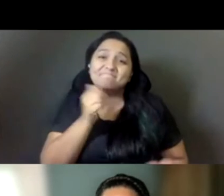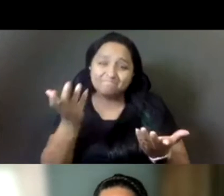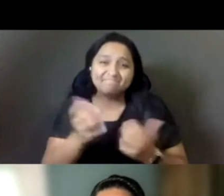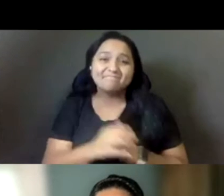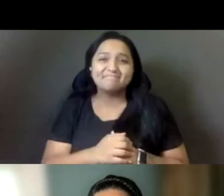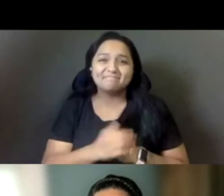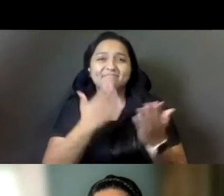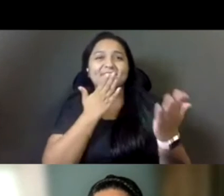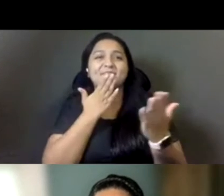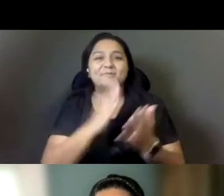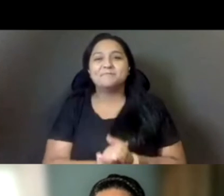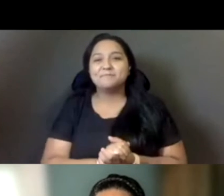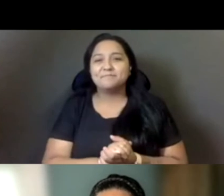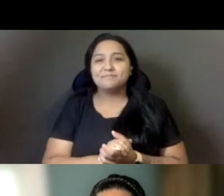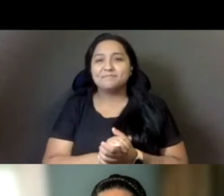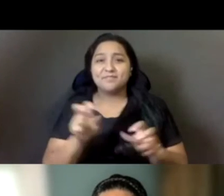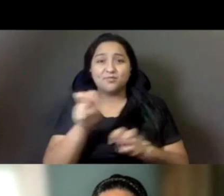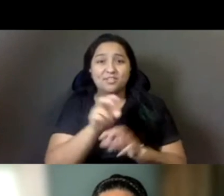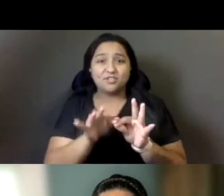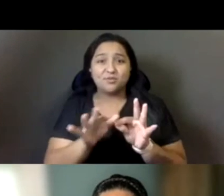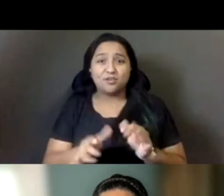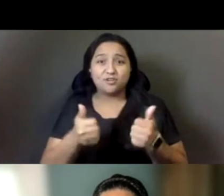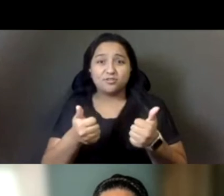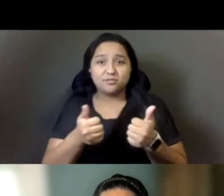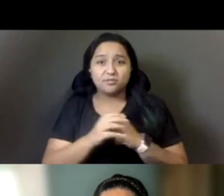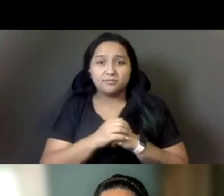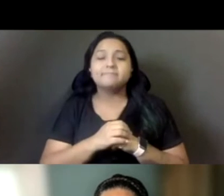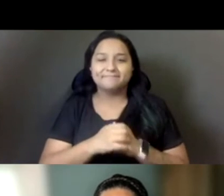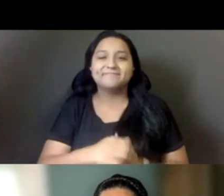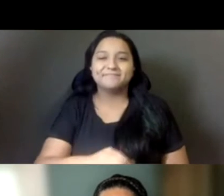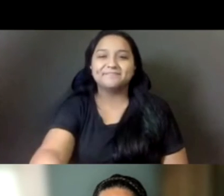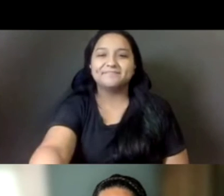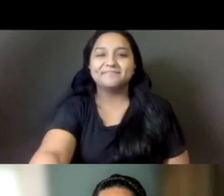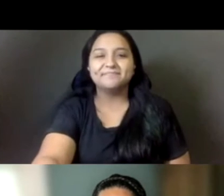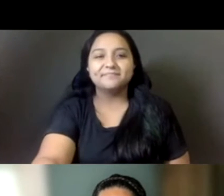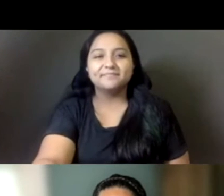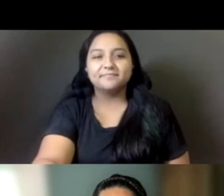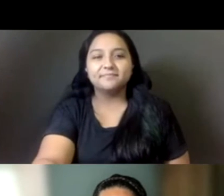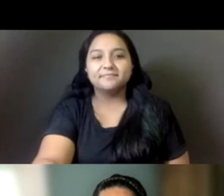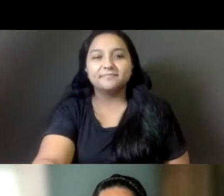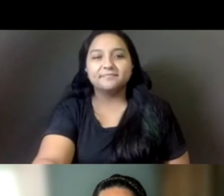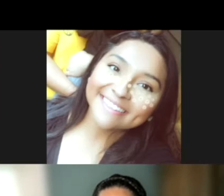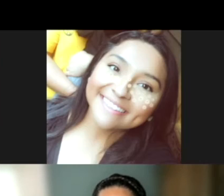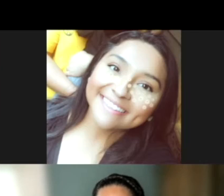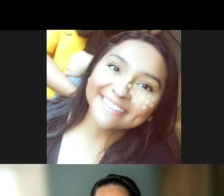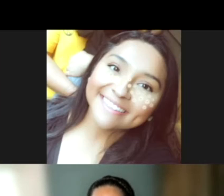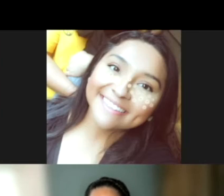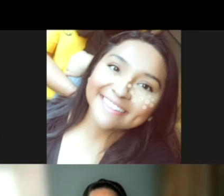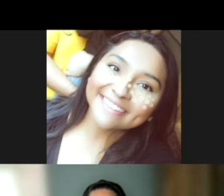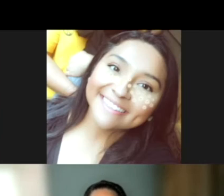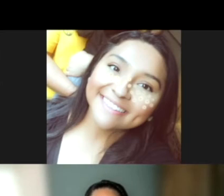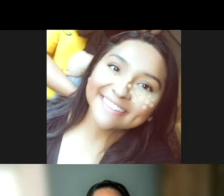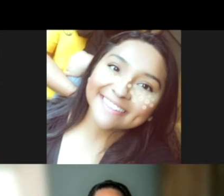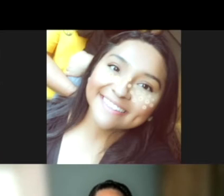Thank you. Thank you, Vanya. And I think to put an extra stress on your point, um, I've had the misfortune of, you know,